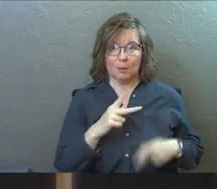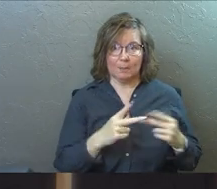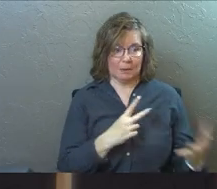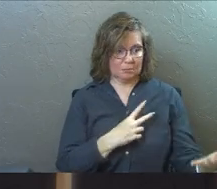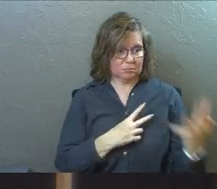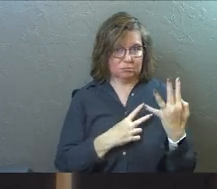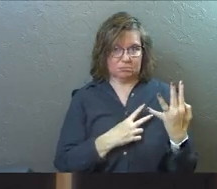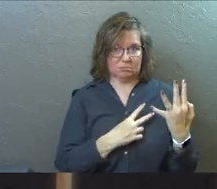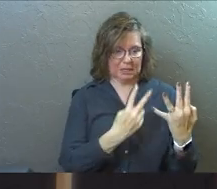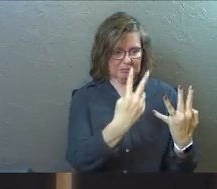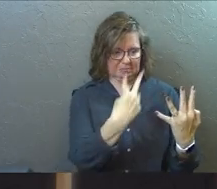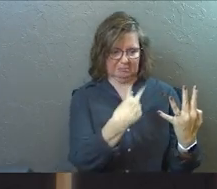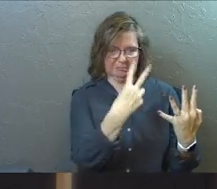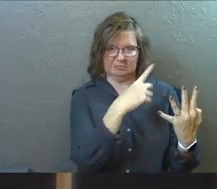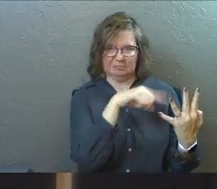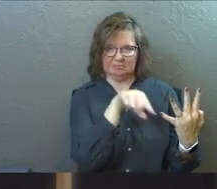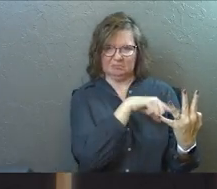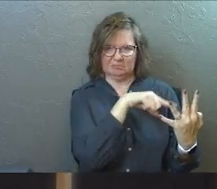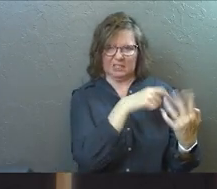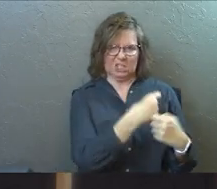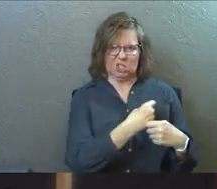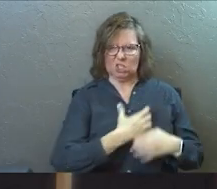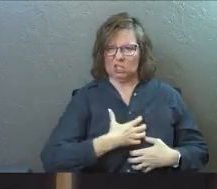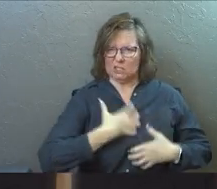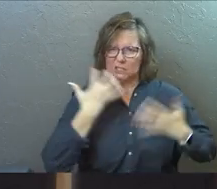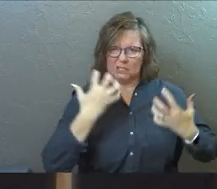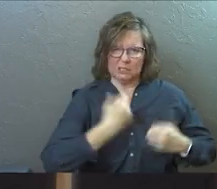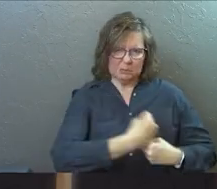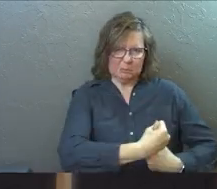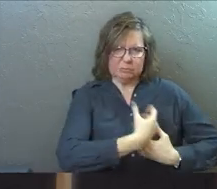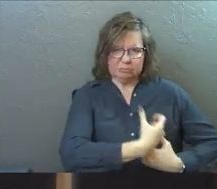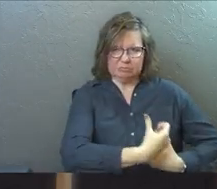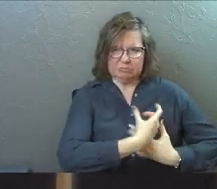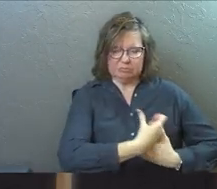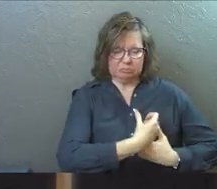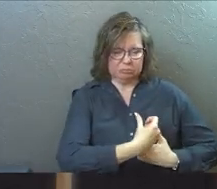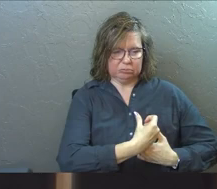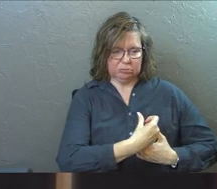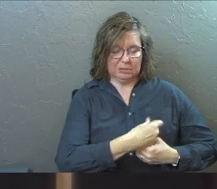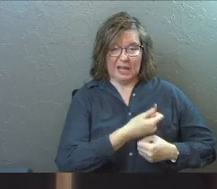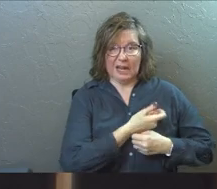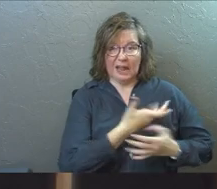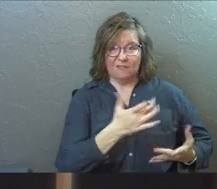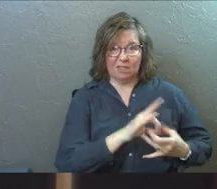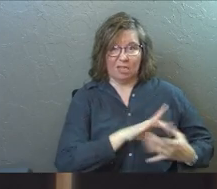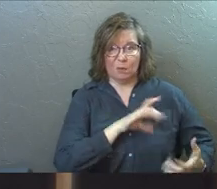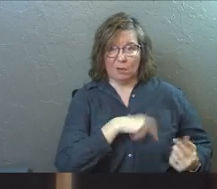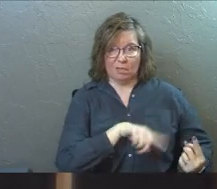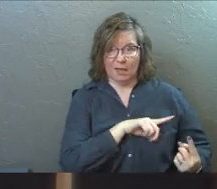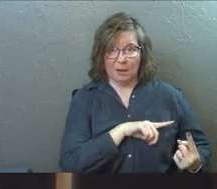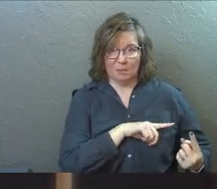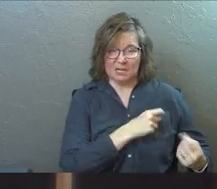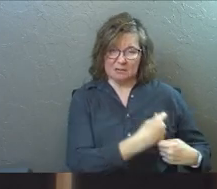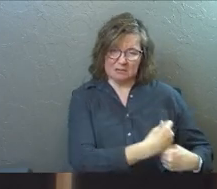right in front of him. And they're angry and he's lost everything with them.